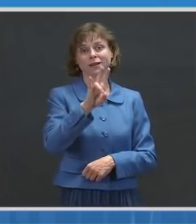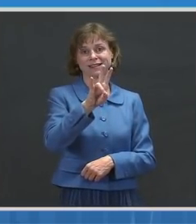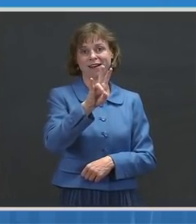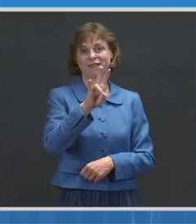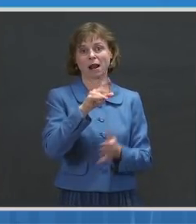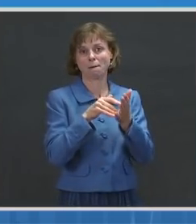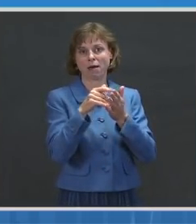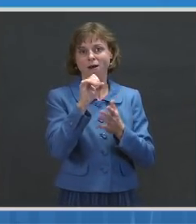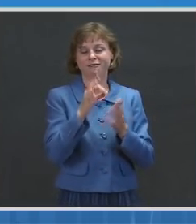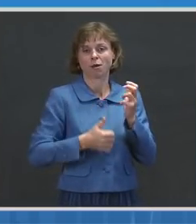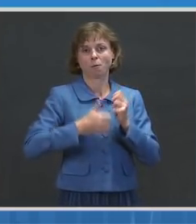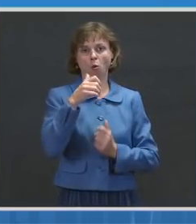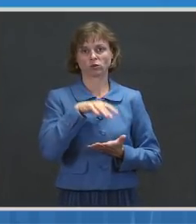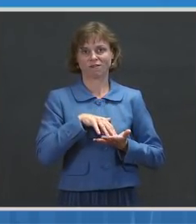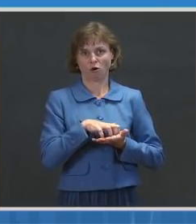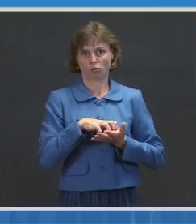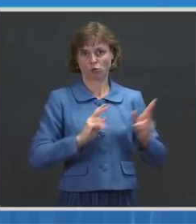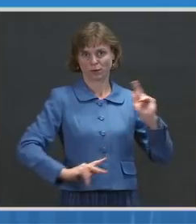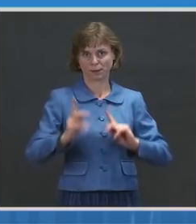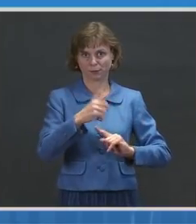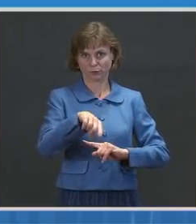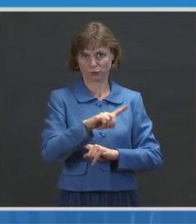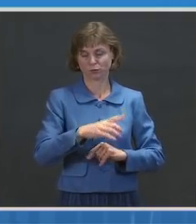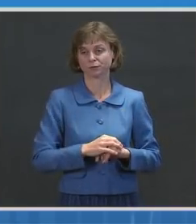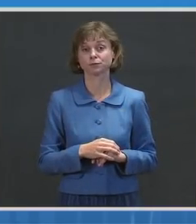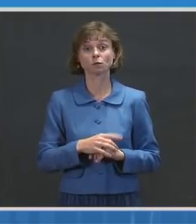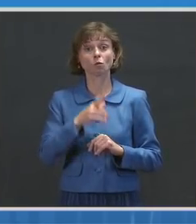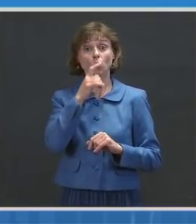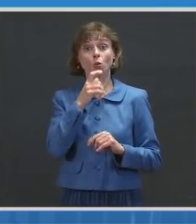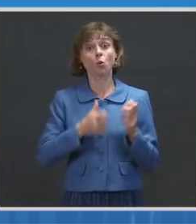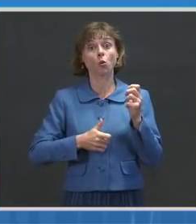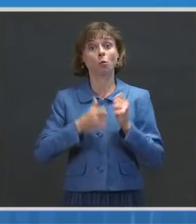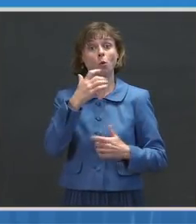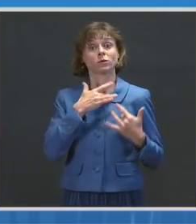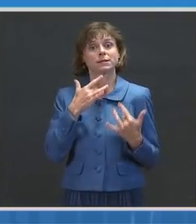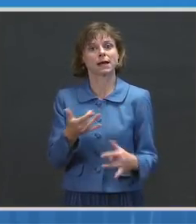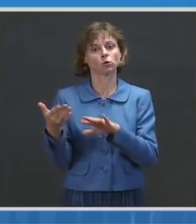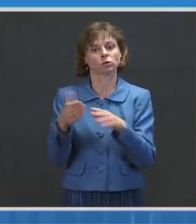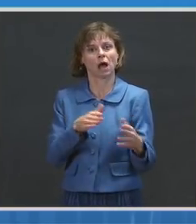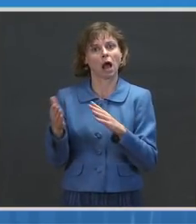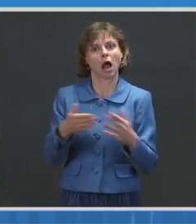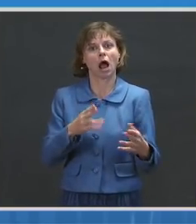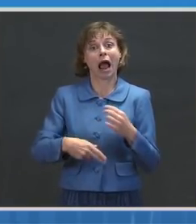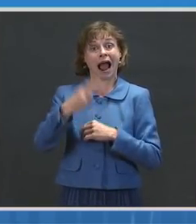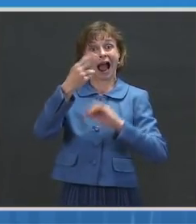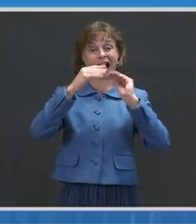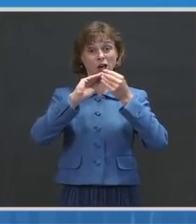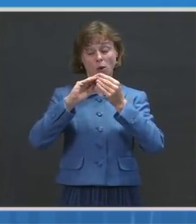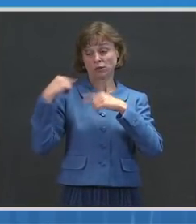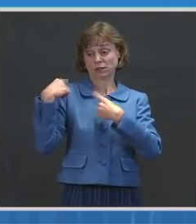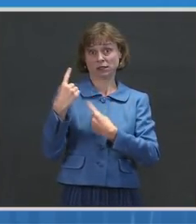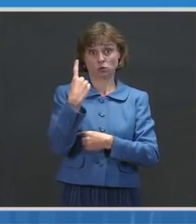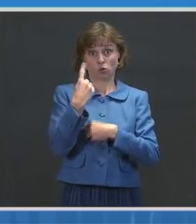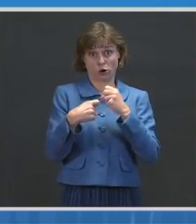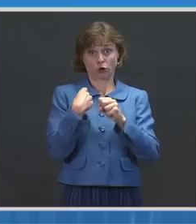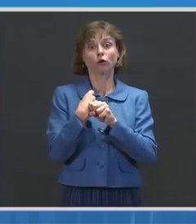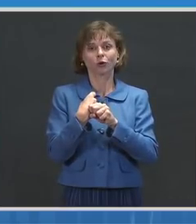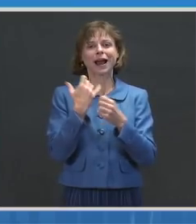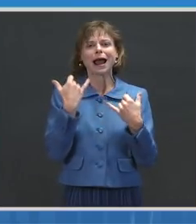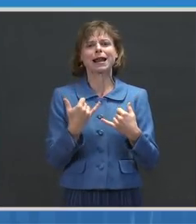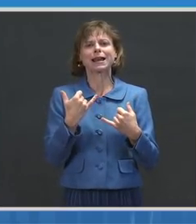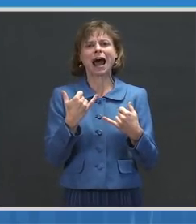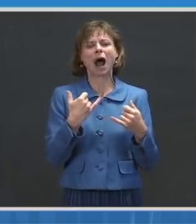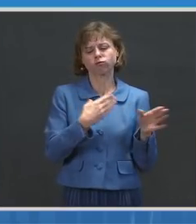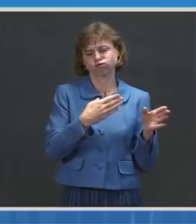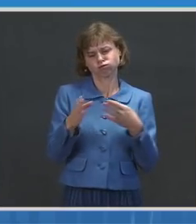Those who were dying in large numbers over the last year are now on a path to protection. And in